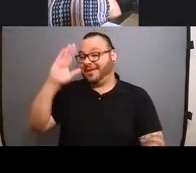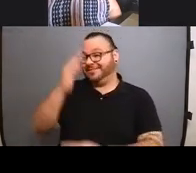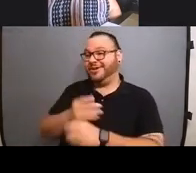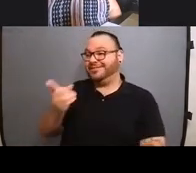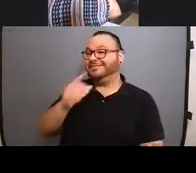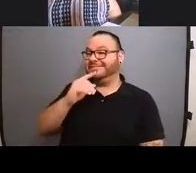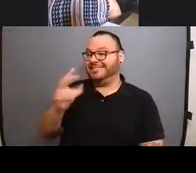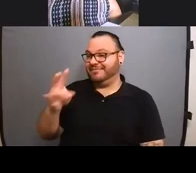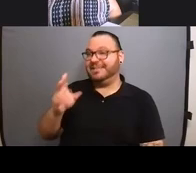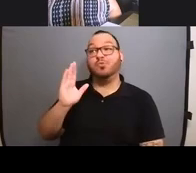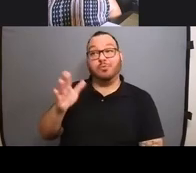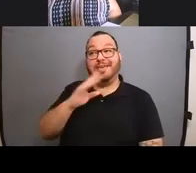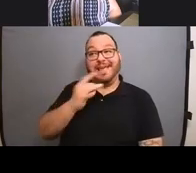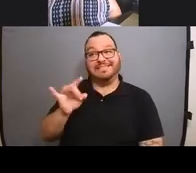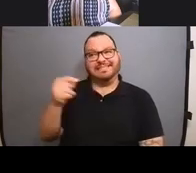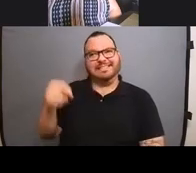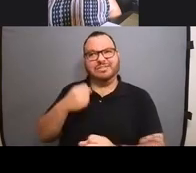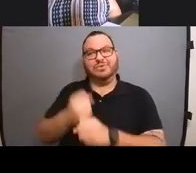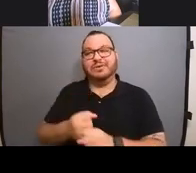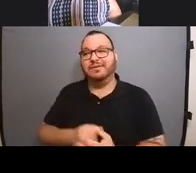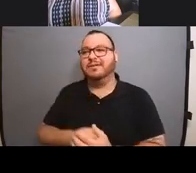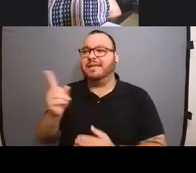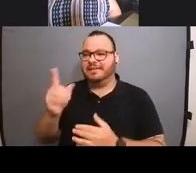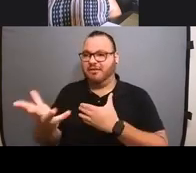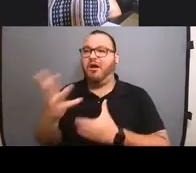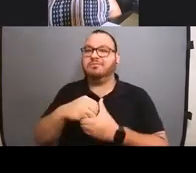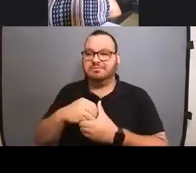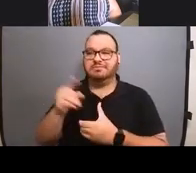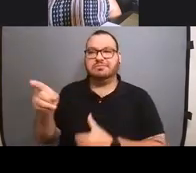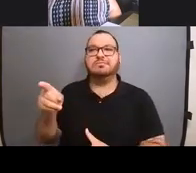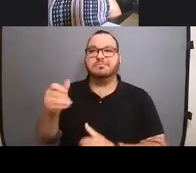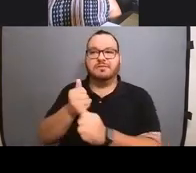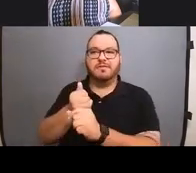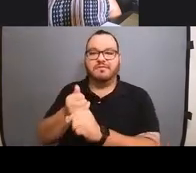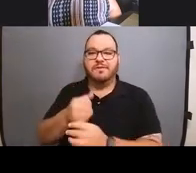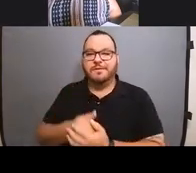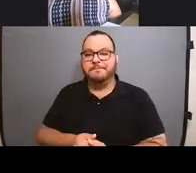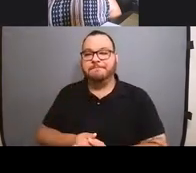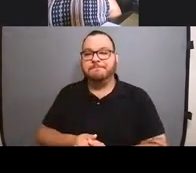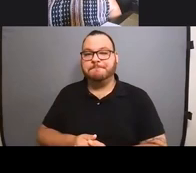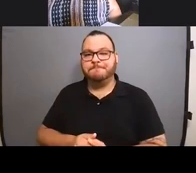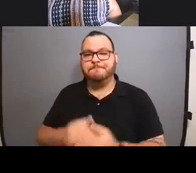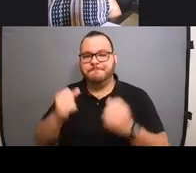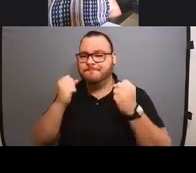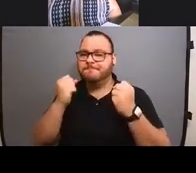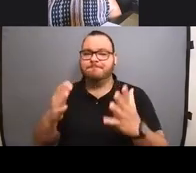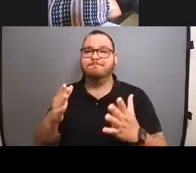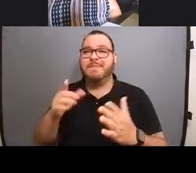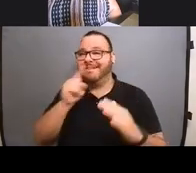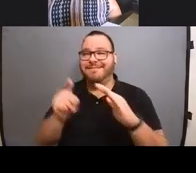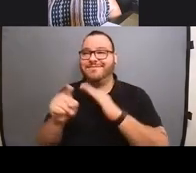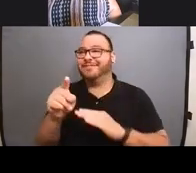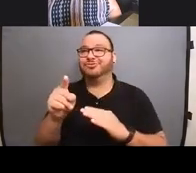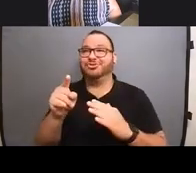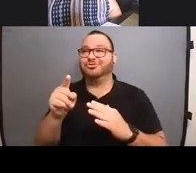going to be 18 this year. Um, he's on the autism spectrum and, um, we've had a lot of events. He's the years